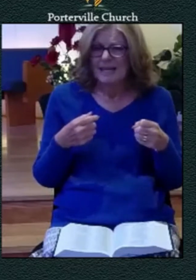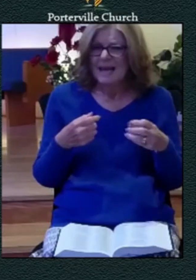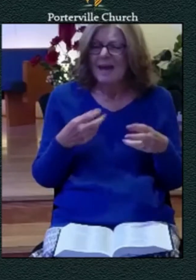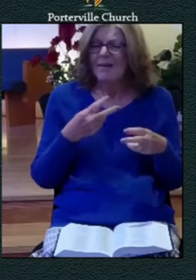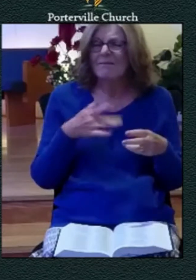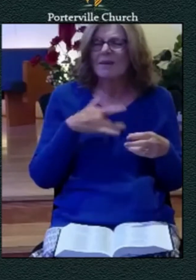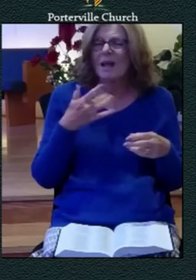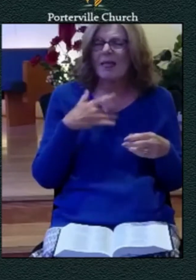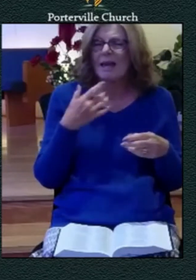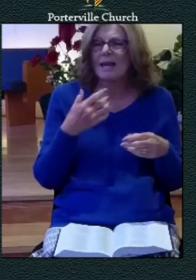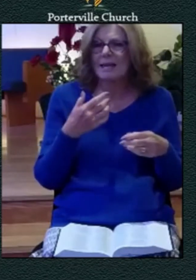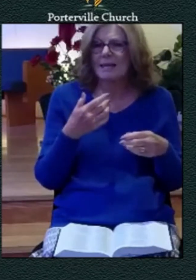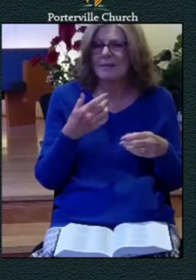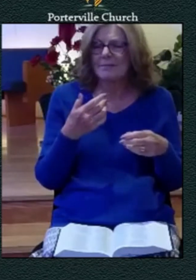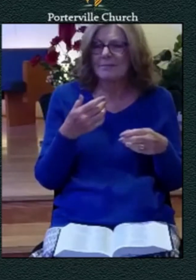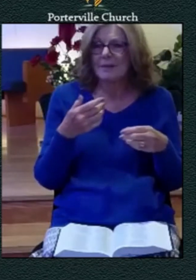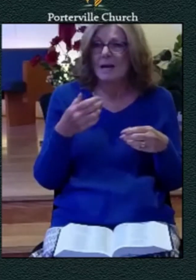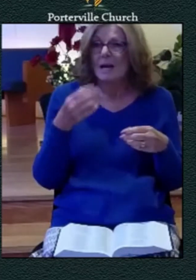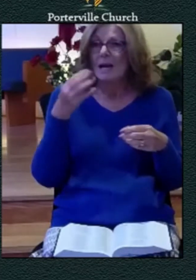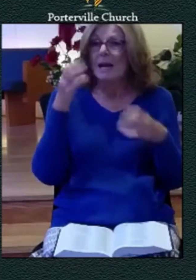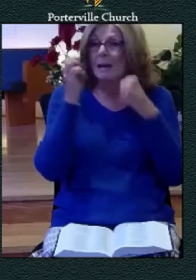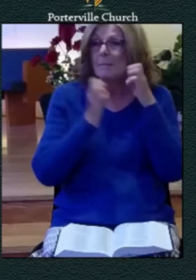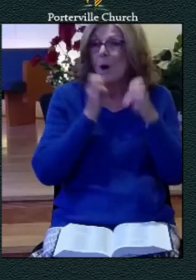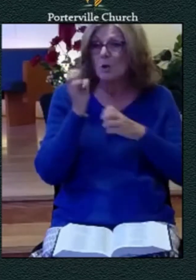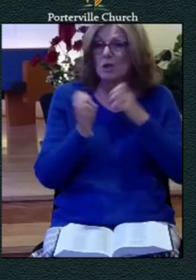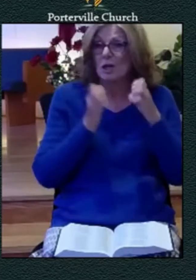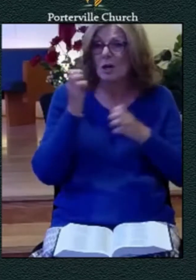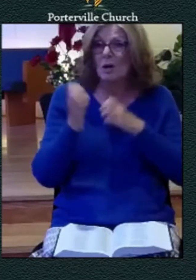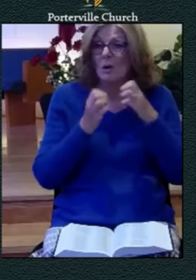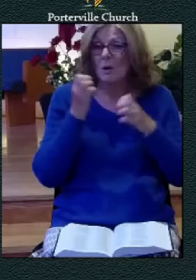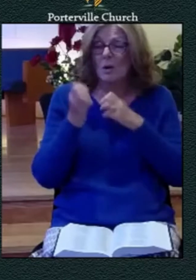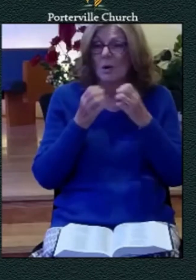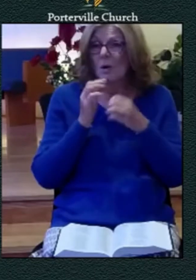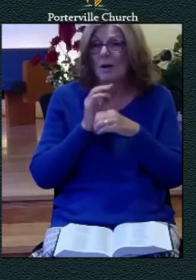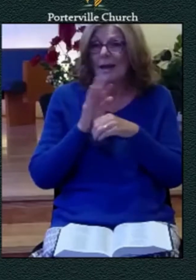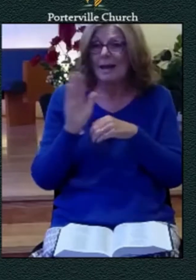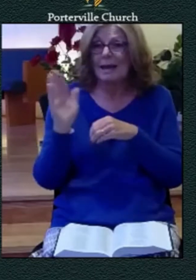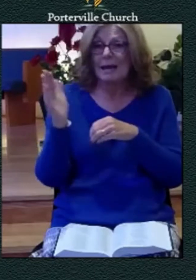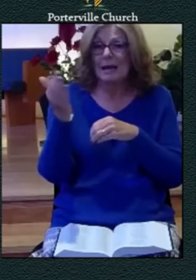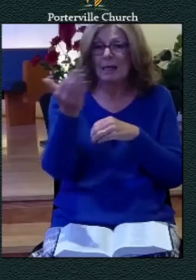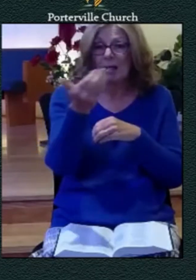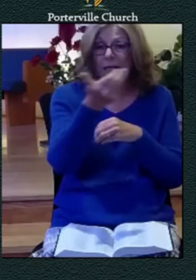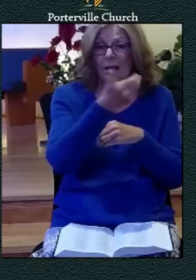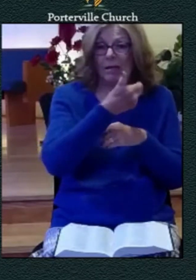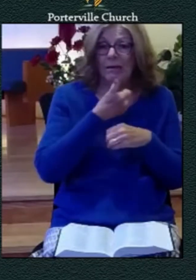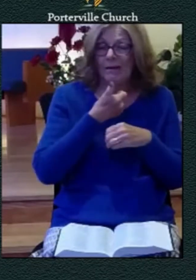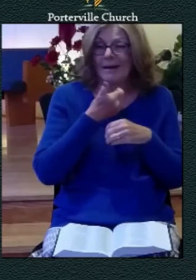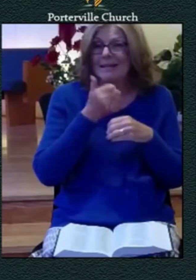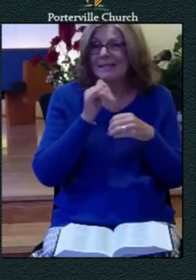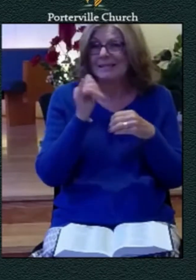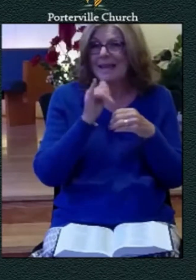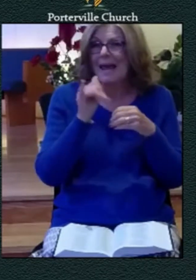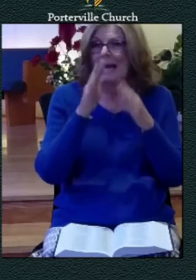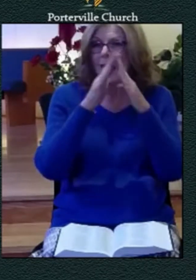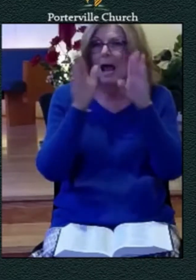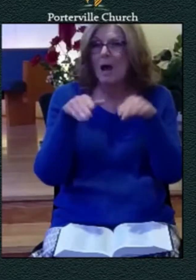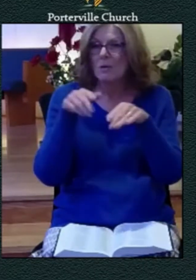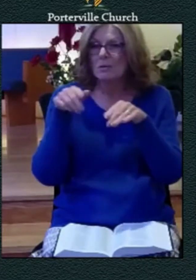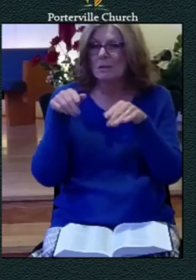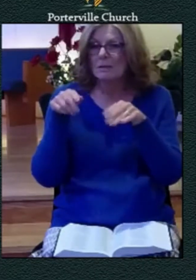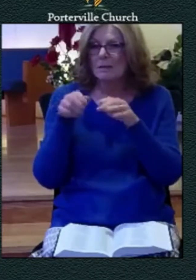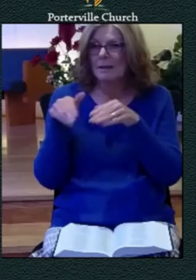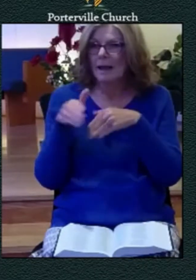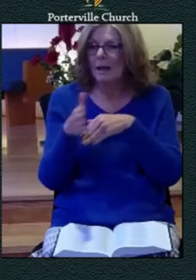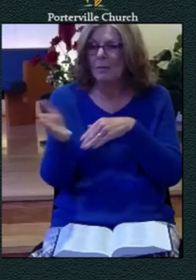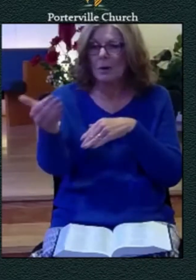for where you come into you know we use it for suburban housing where there's a road that doesn't go through it